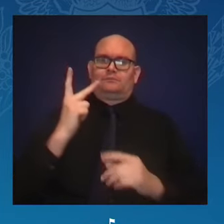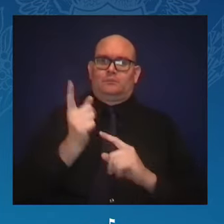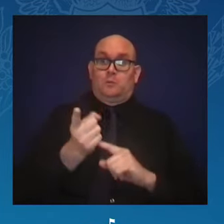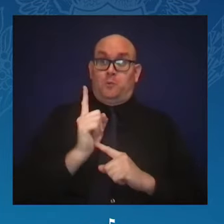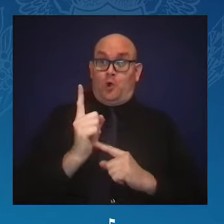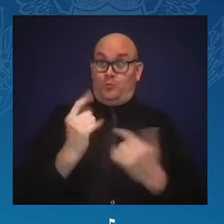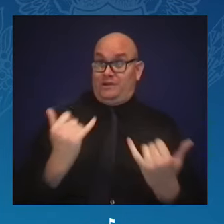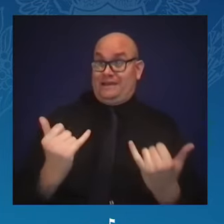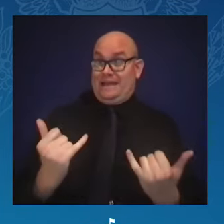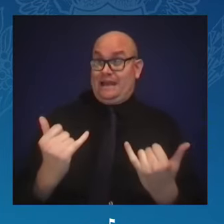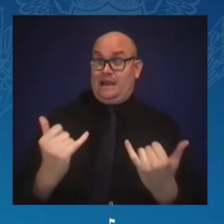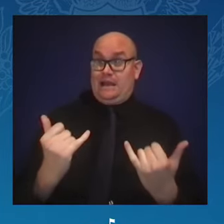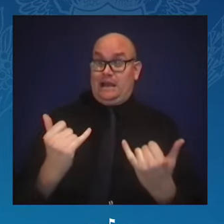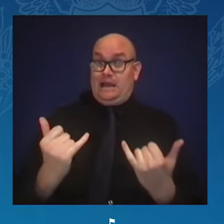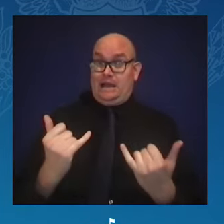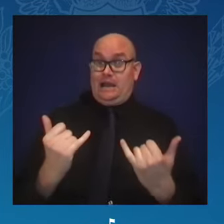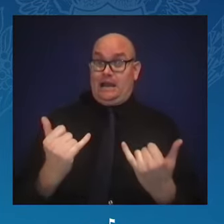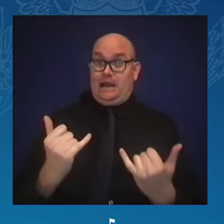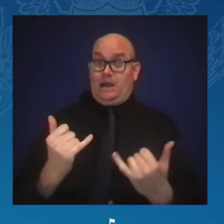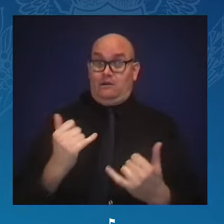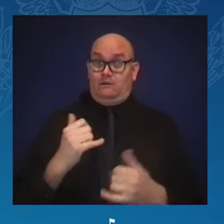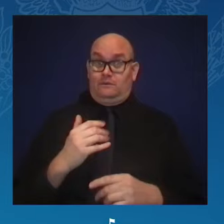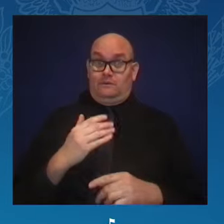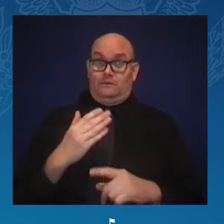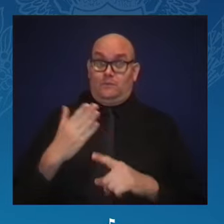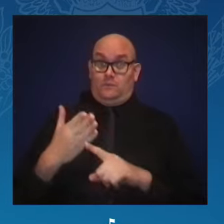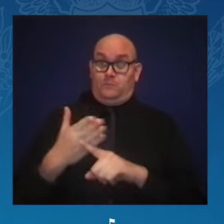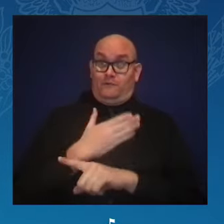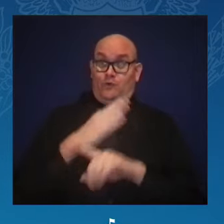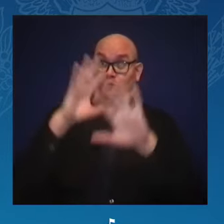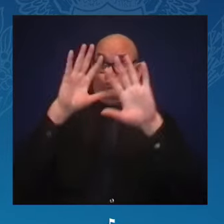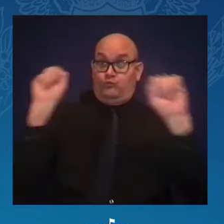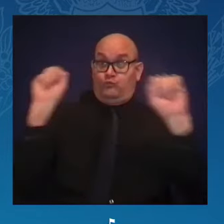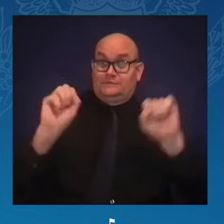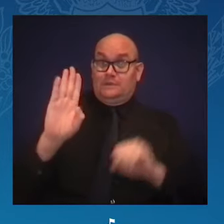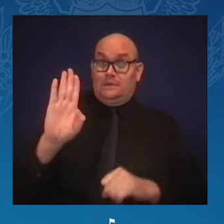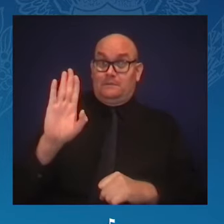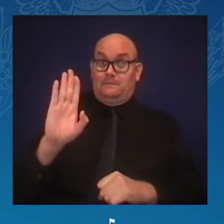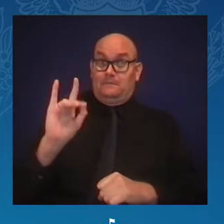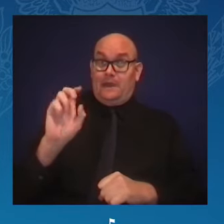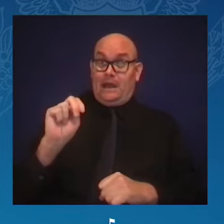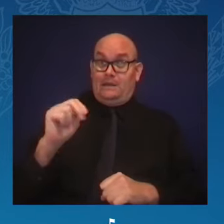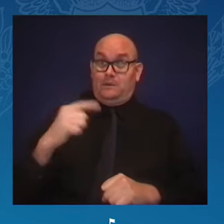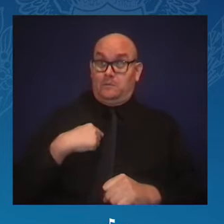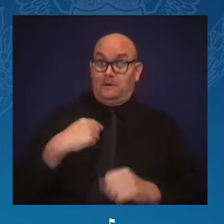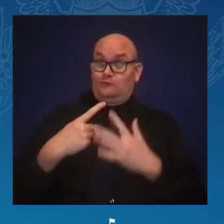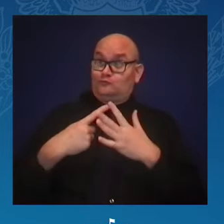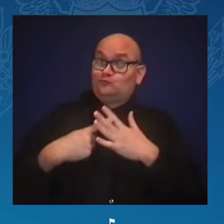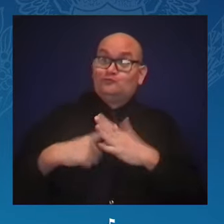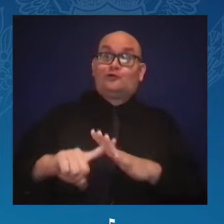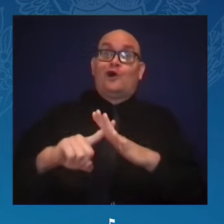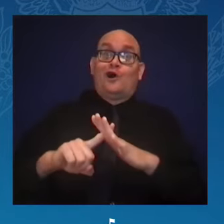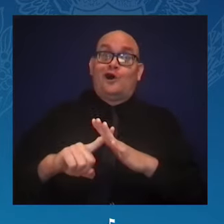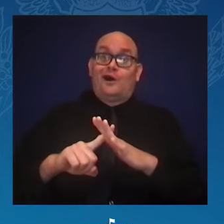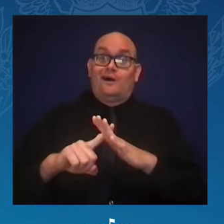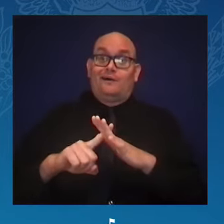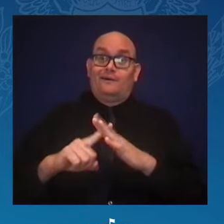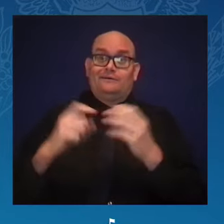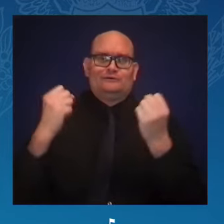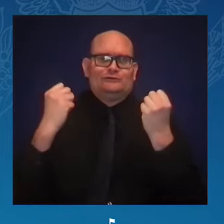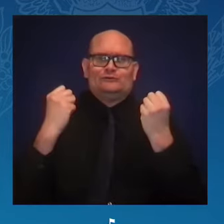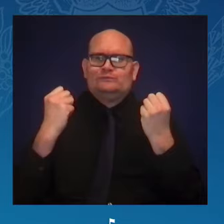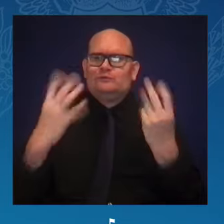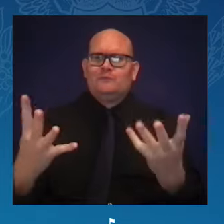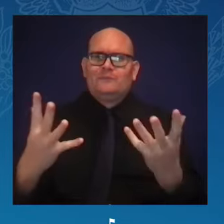Well, before President Biden and I took office, for years, too many of our seniors could not afford the medication they needed